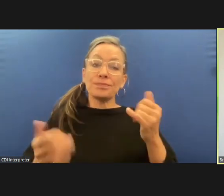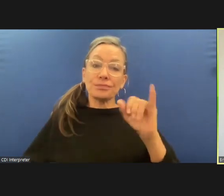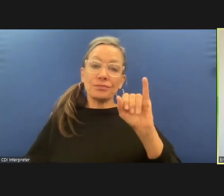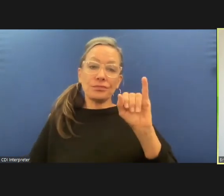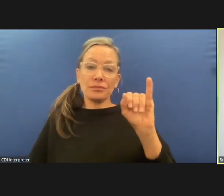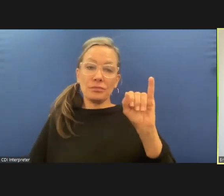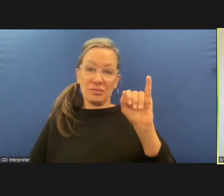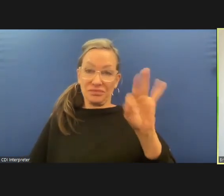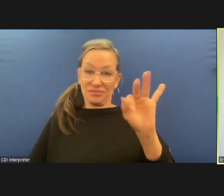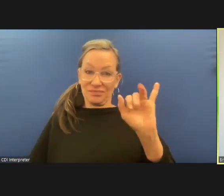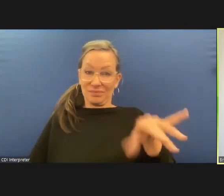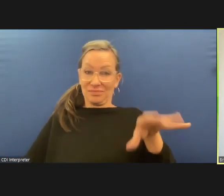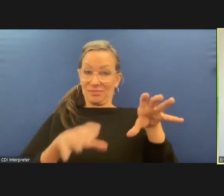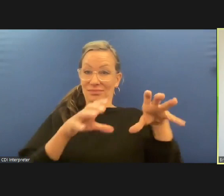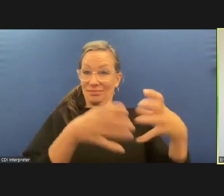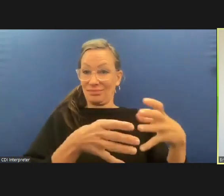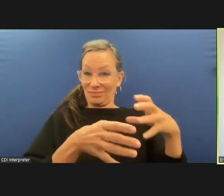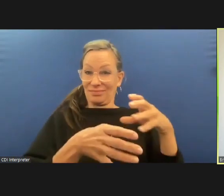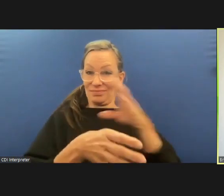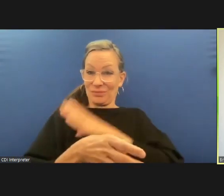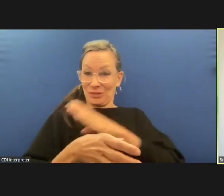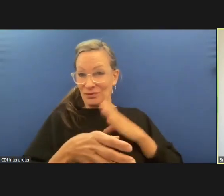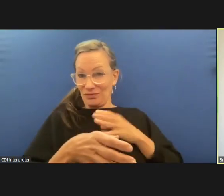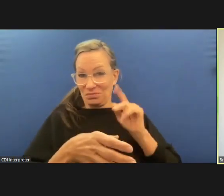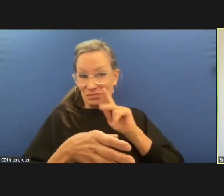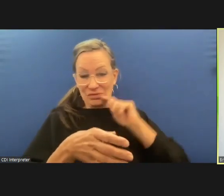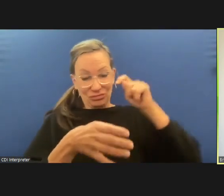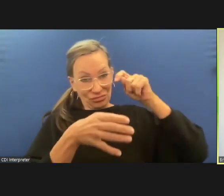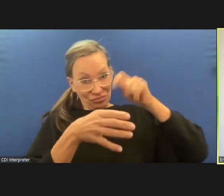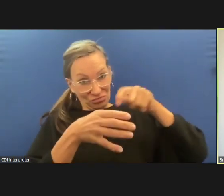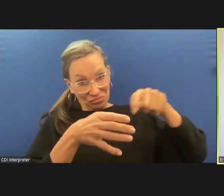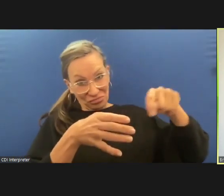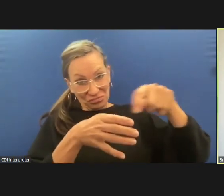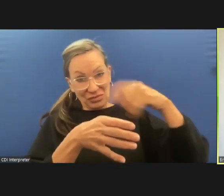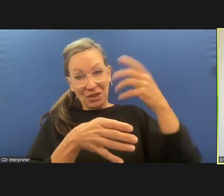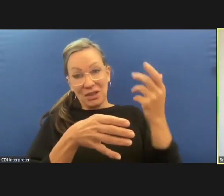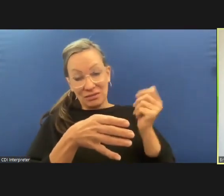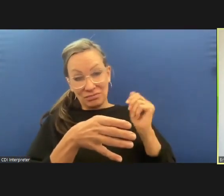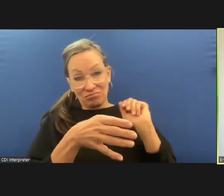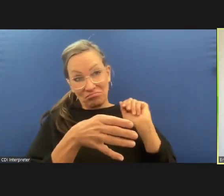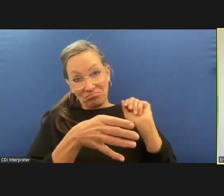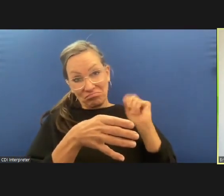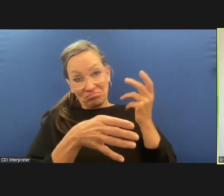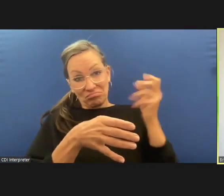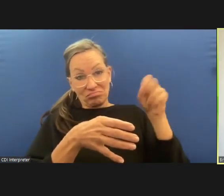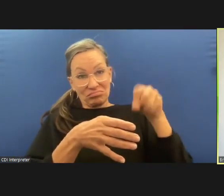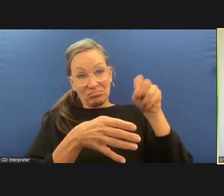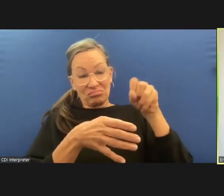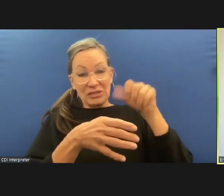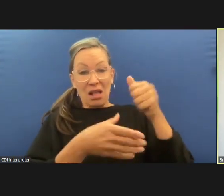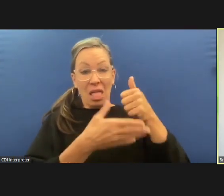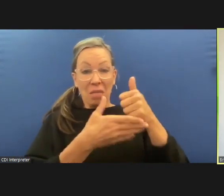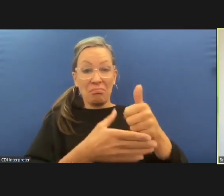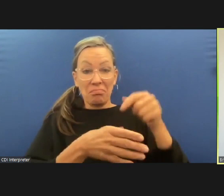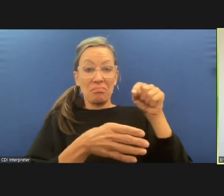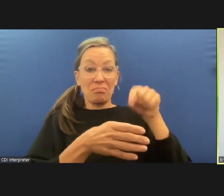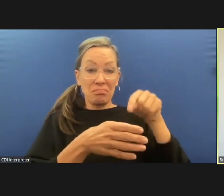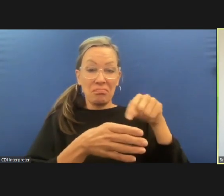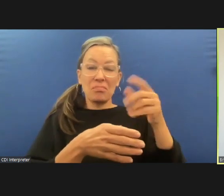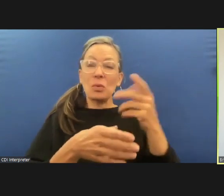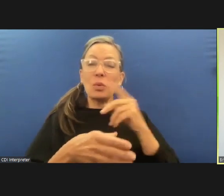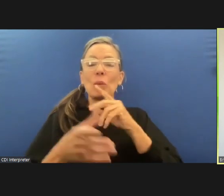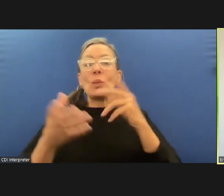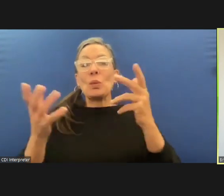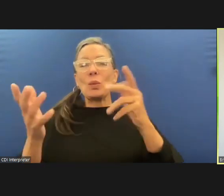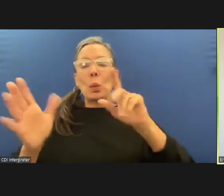sort of unfairly bias the process but to widen the perspective widen the perspectives and help people have